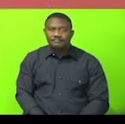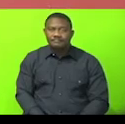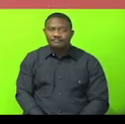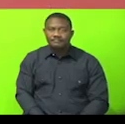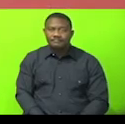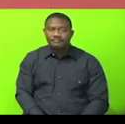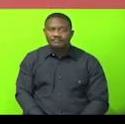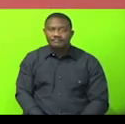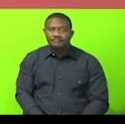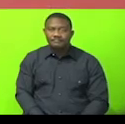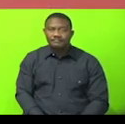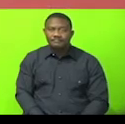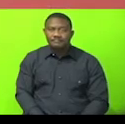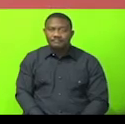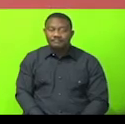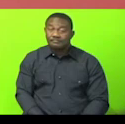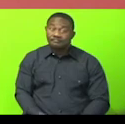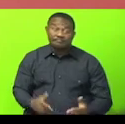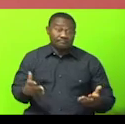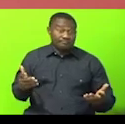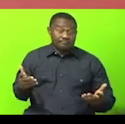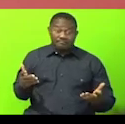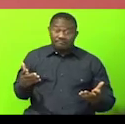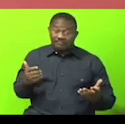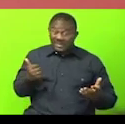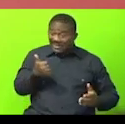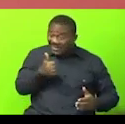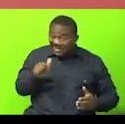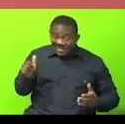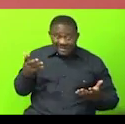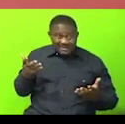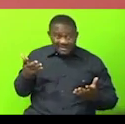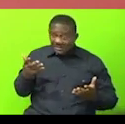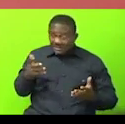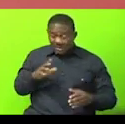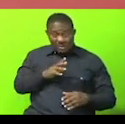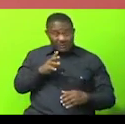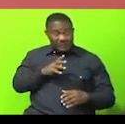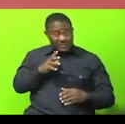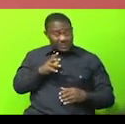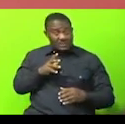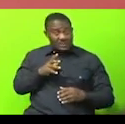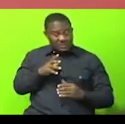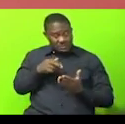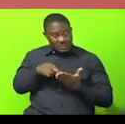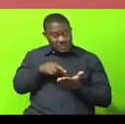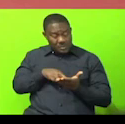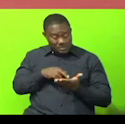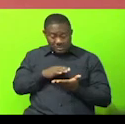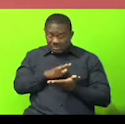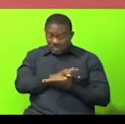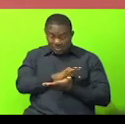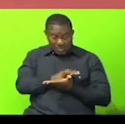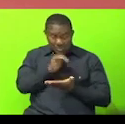Honourable Members, don't have a copy of any of the official reports, so we'll